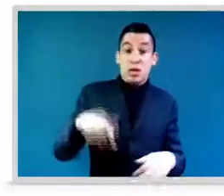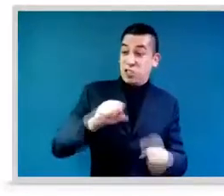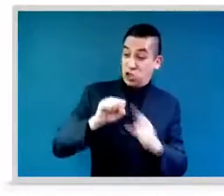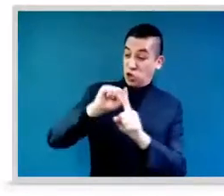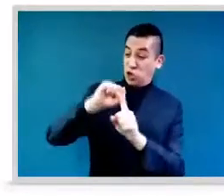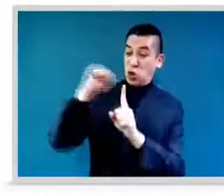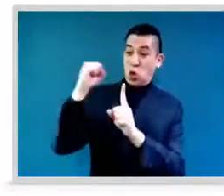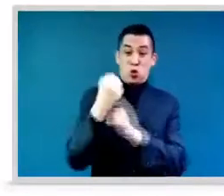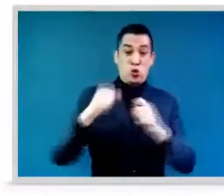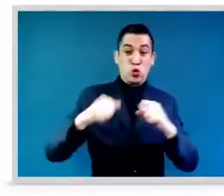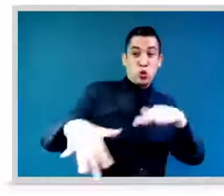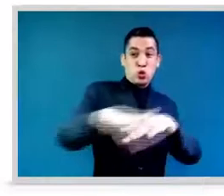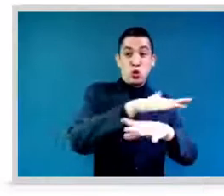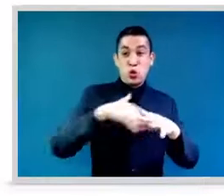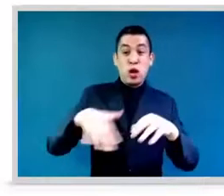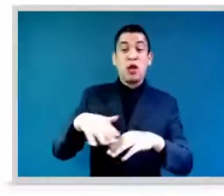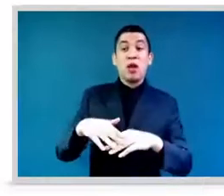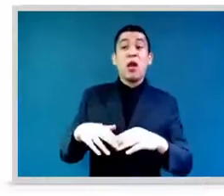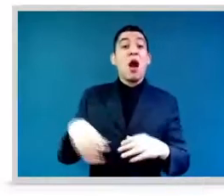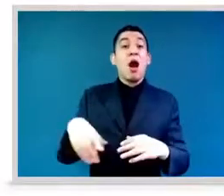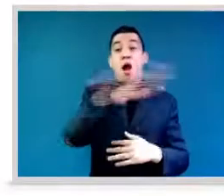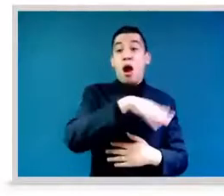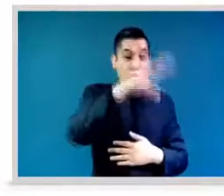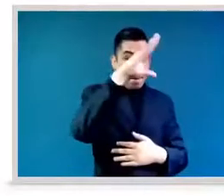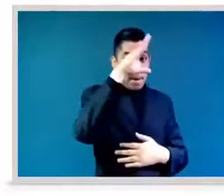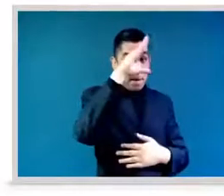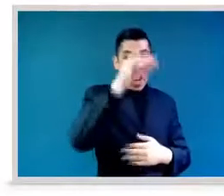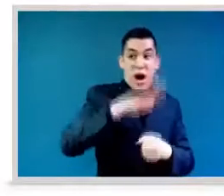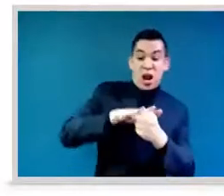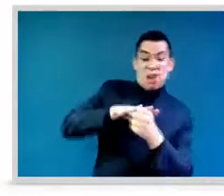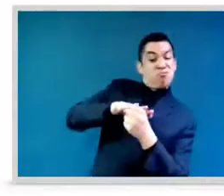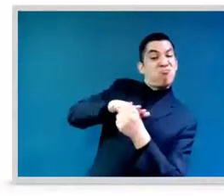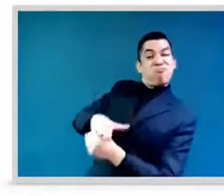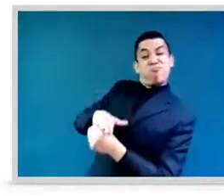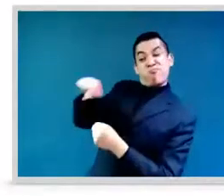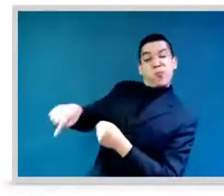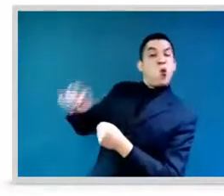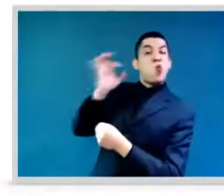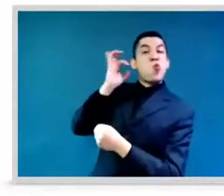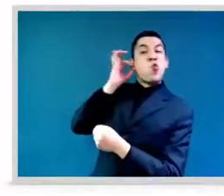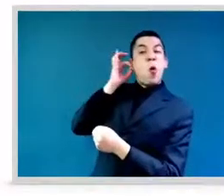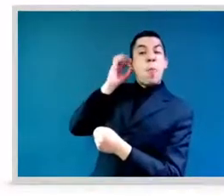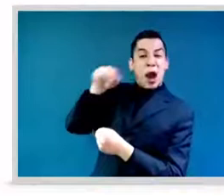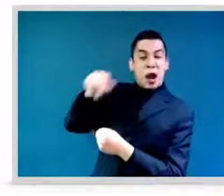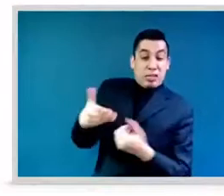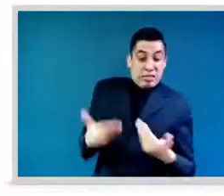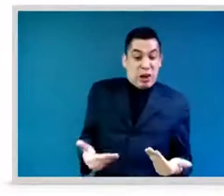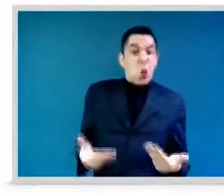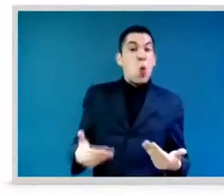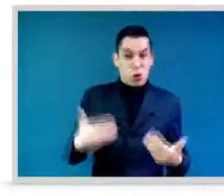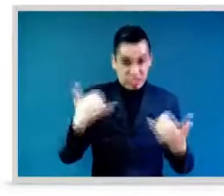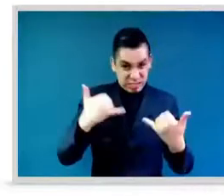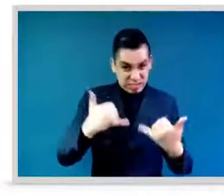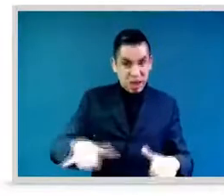that keep discriminating women in all the places of the world, with a lot of frequency, forget about our history.